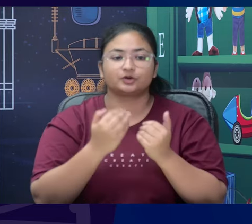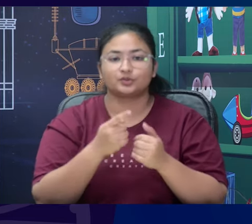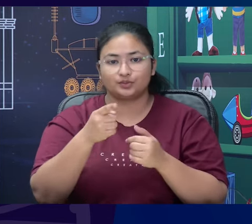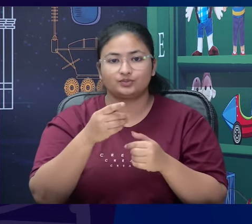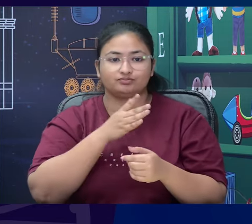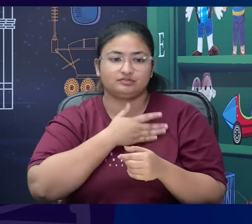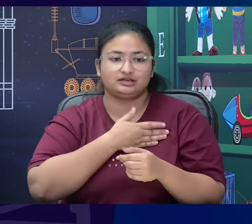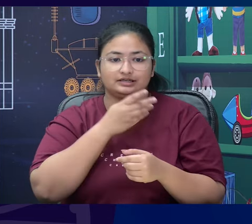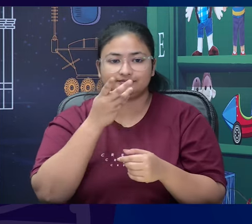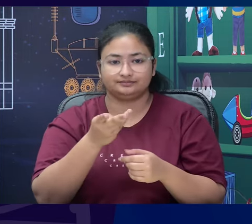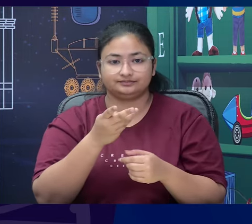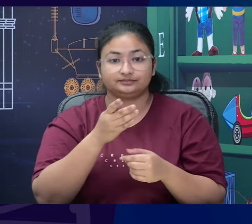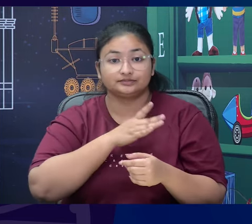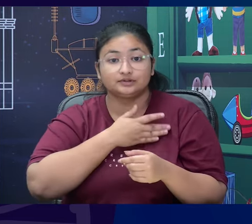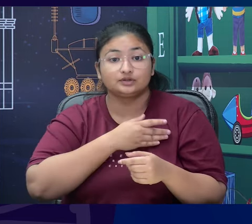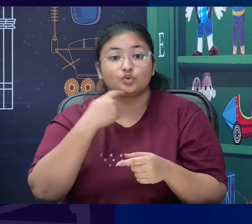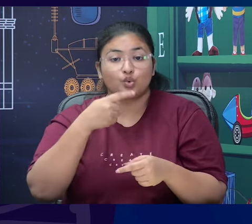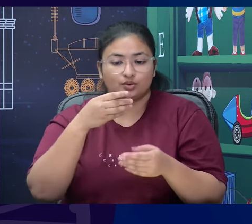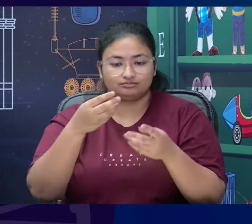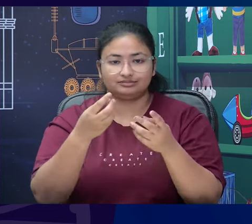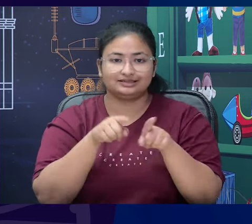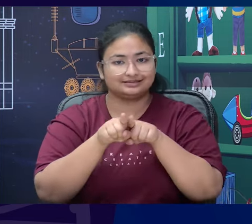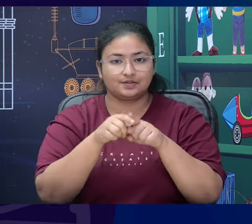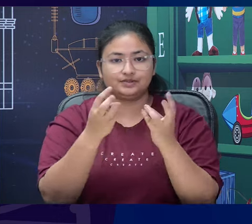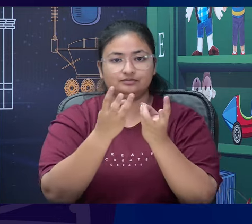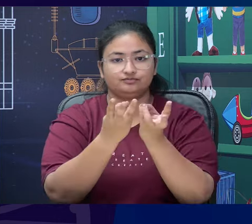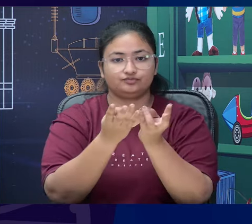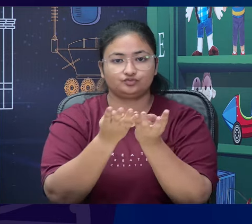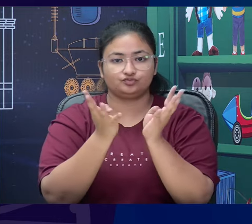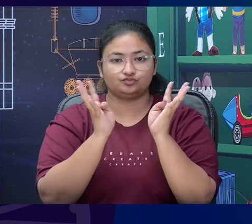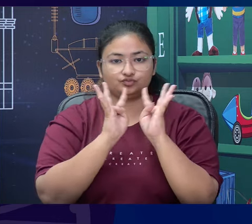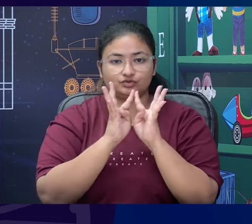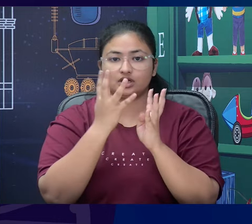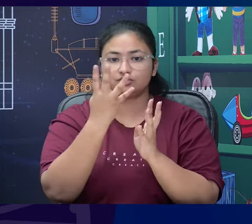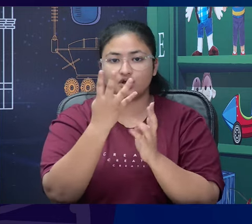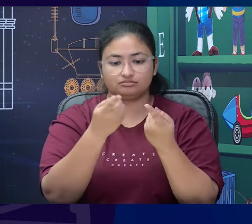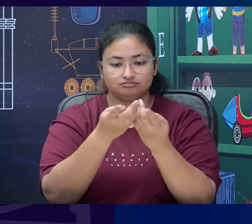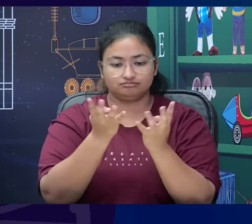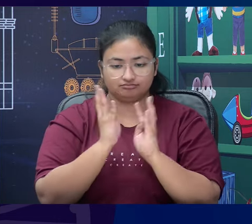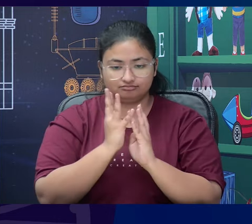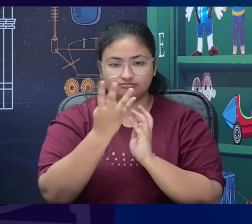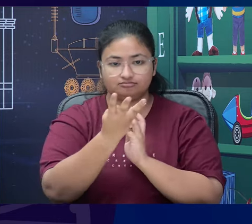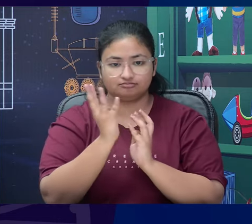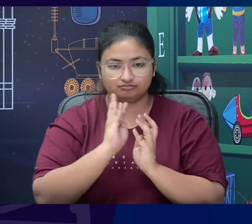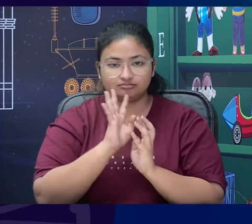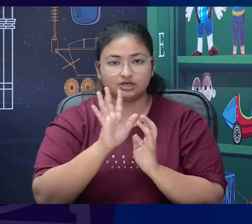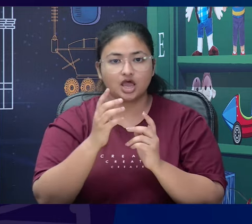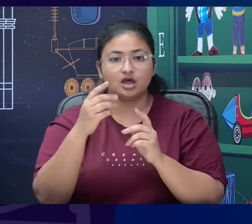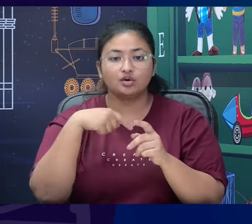So, whoever is sitting on that side you know the side which comes towards the arrow has to answer the question. So,